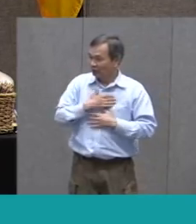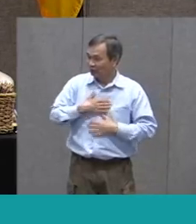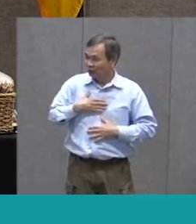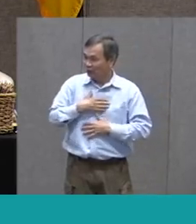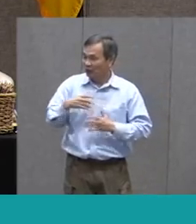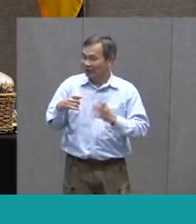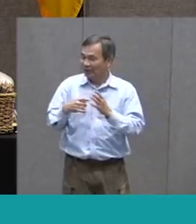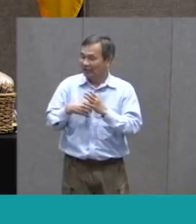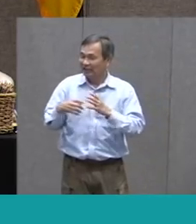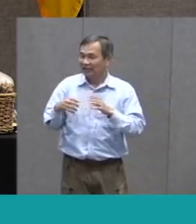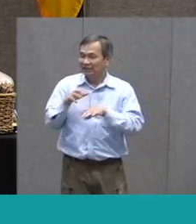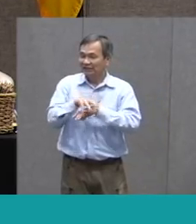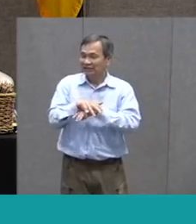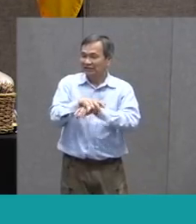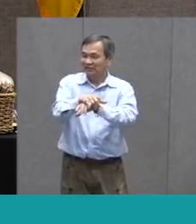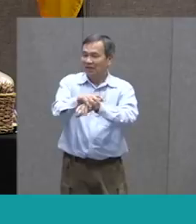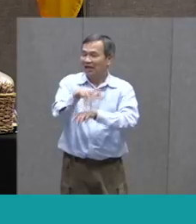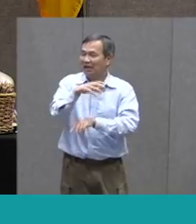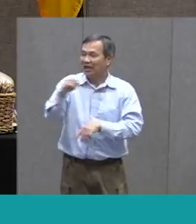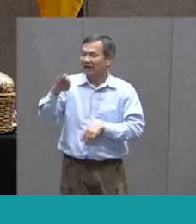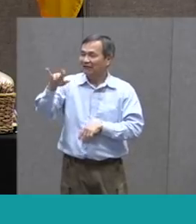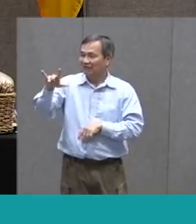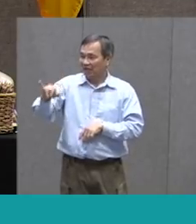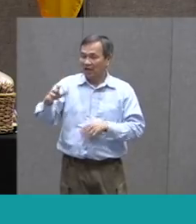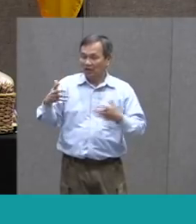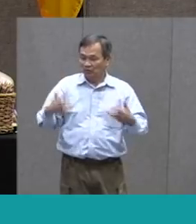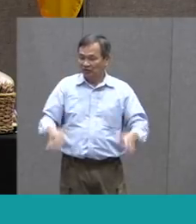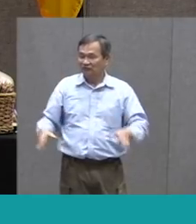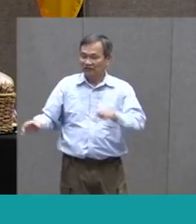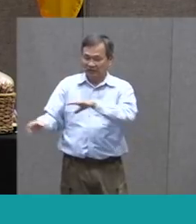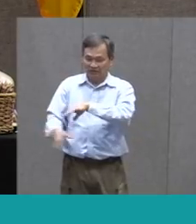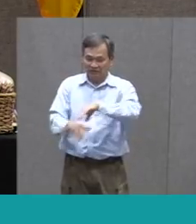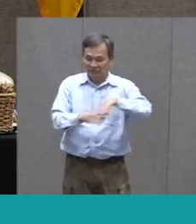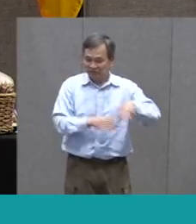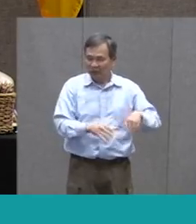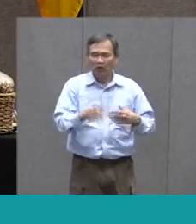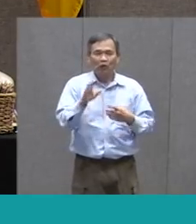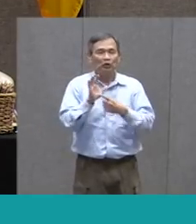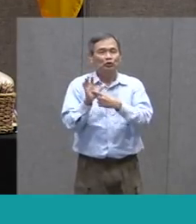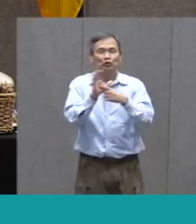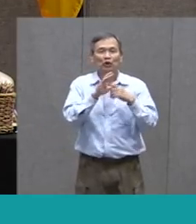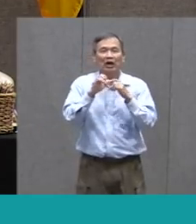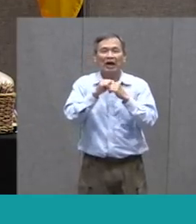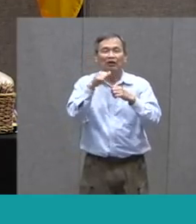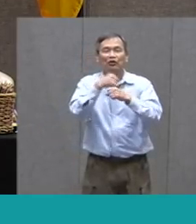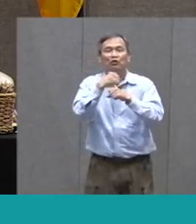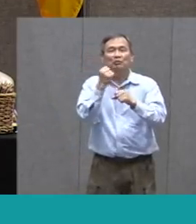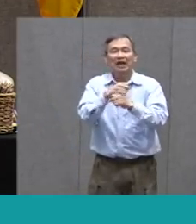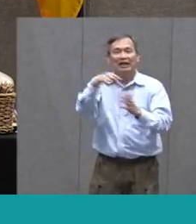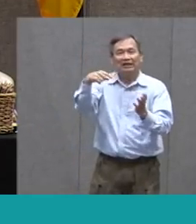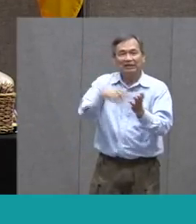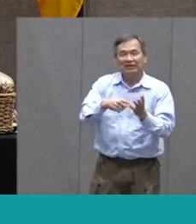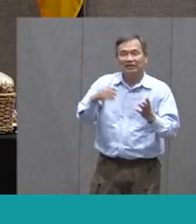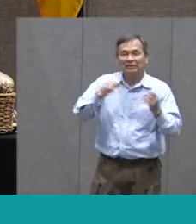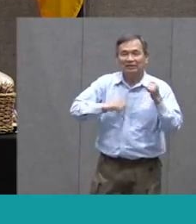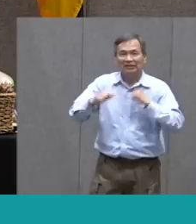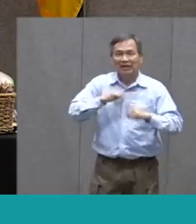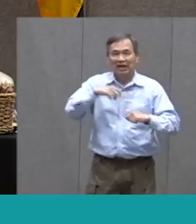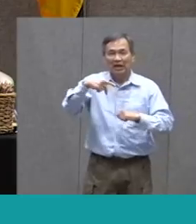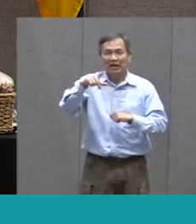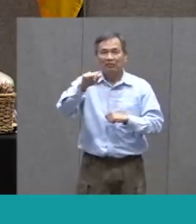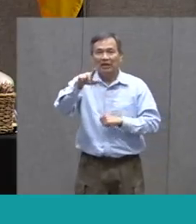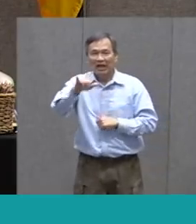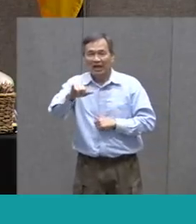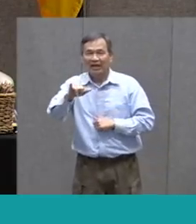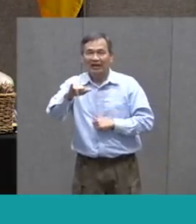story, Spider and the Fly. And then when we're done, we're going to work on turning this story into a play or puppet show that we can work